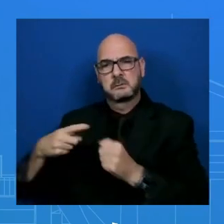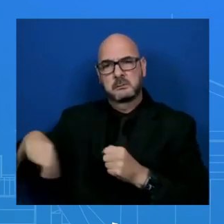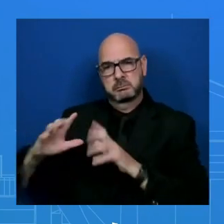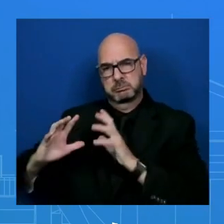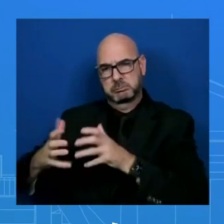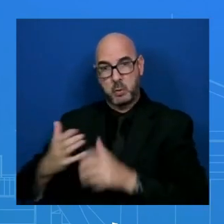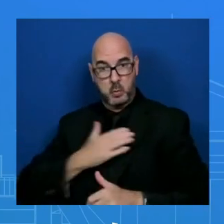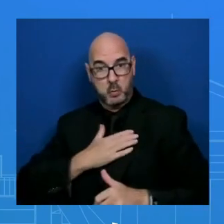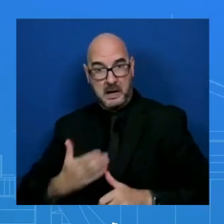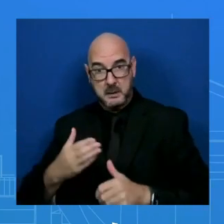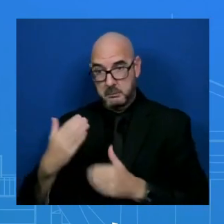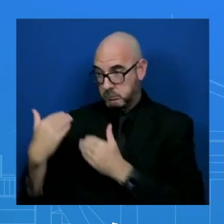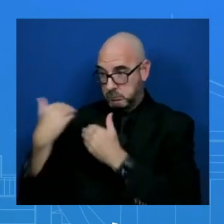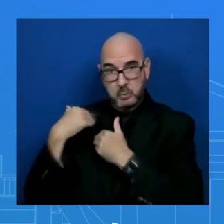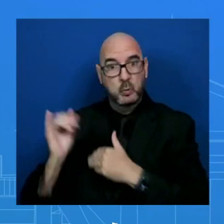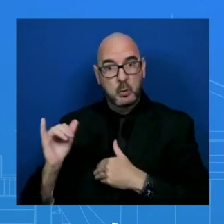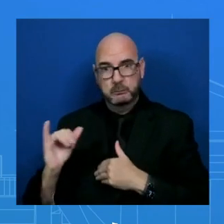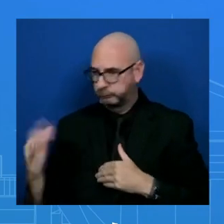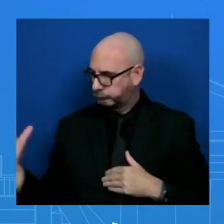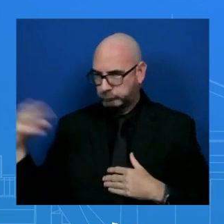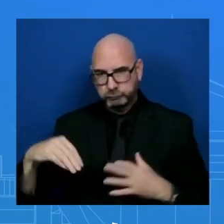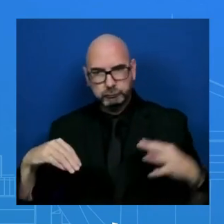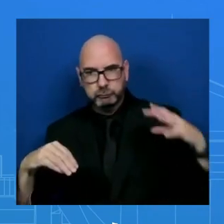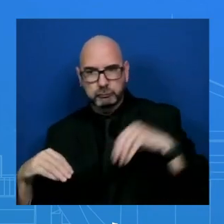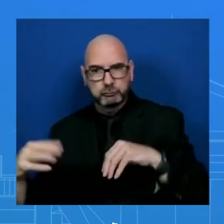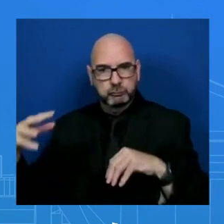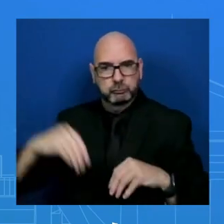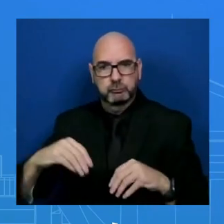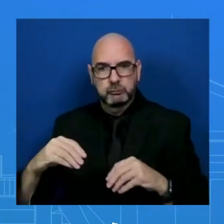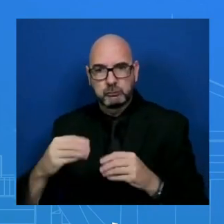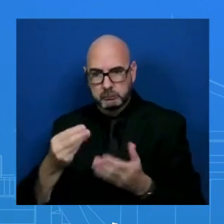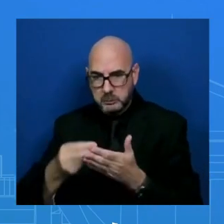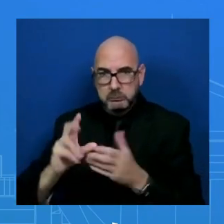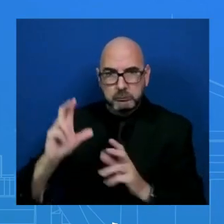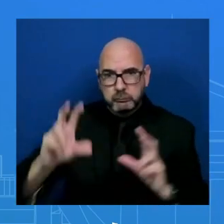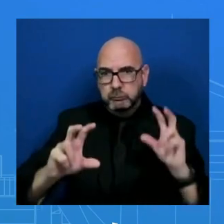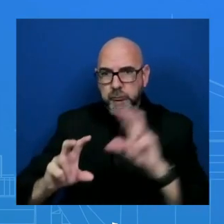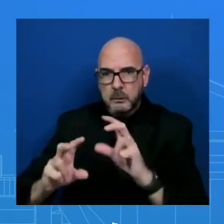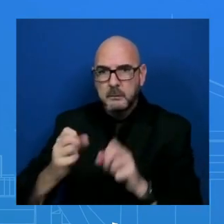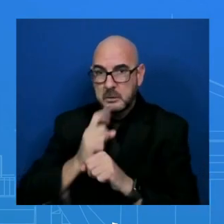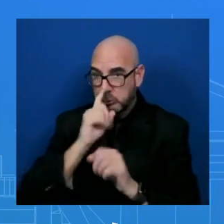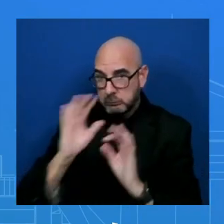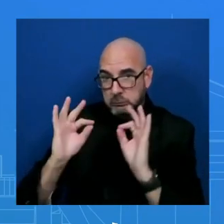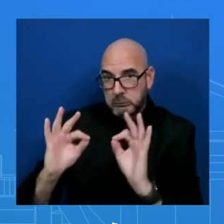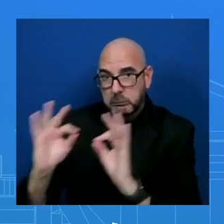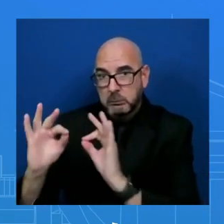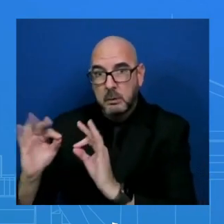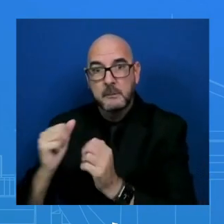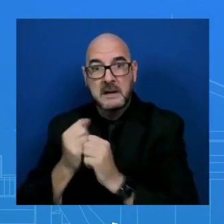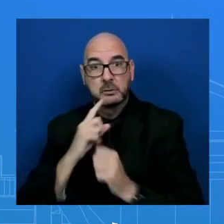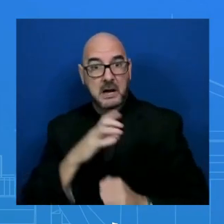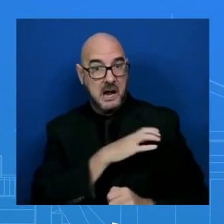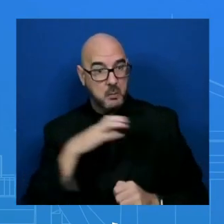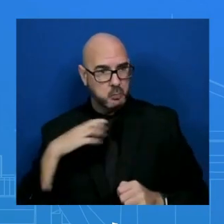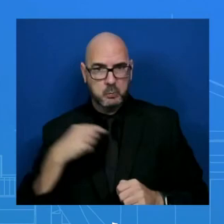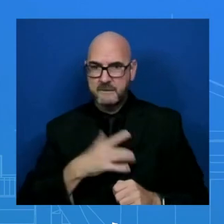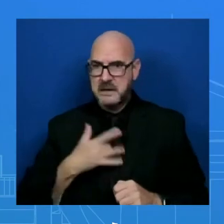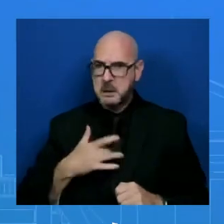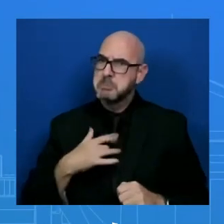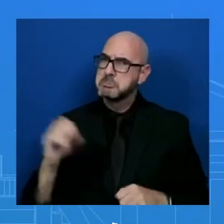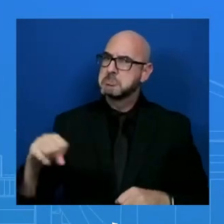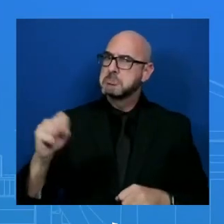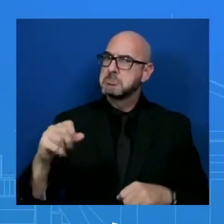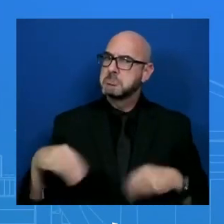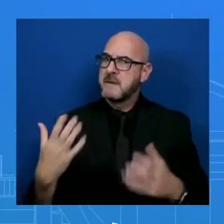all of those things too. And I think in a dynamic discussion with the Congress, we believe that we can secure a good funding package when all is said and done. feel like